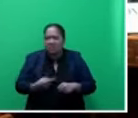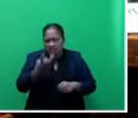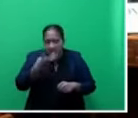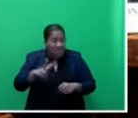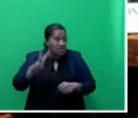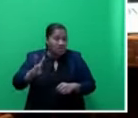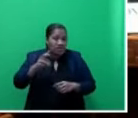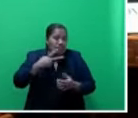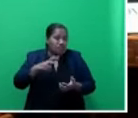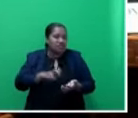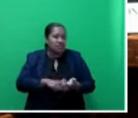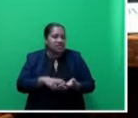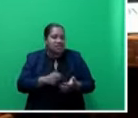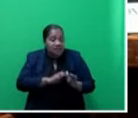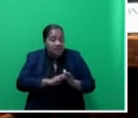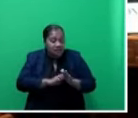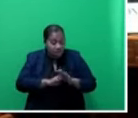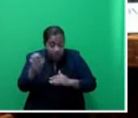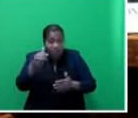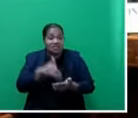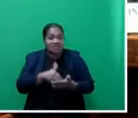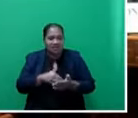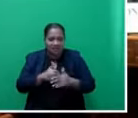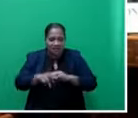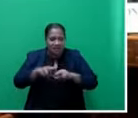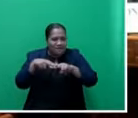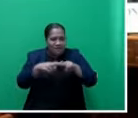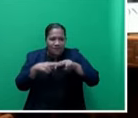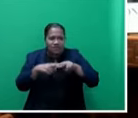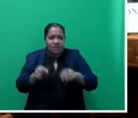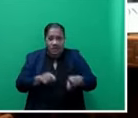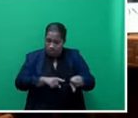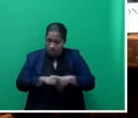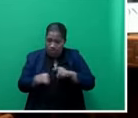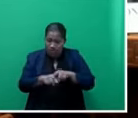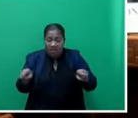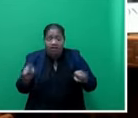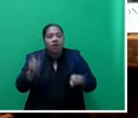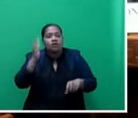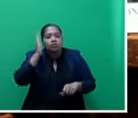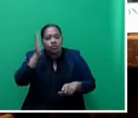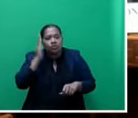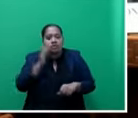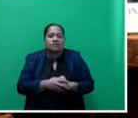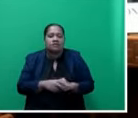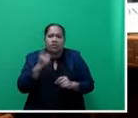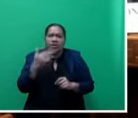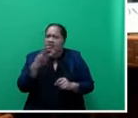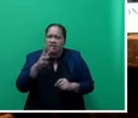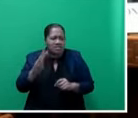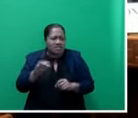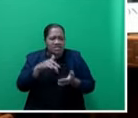registered evacuation centres throughout Fiji. And the majority of these are schools, 443 in the Central Division,